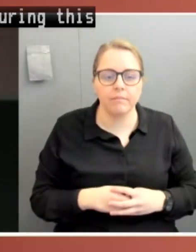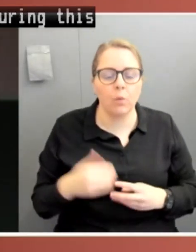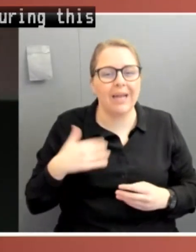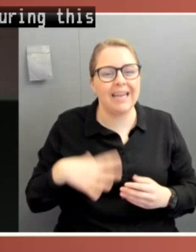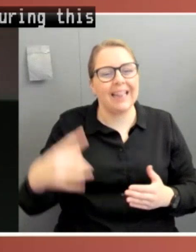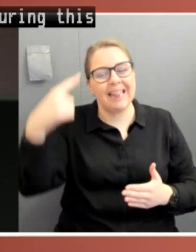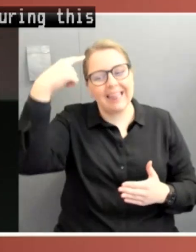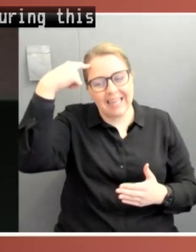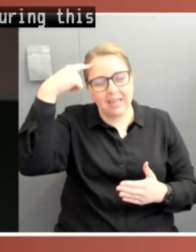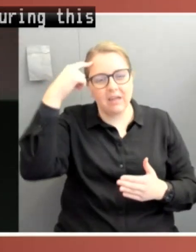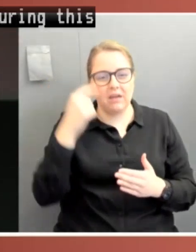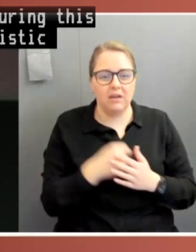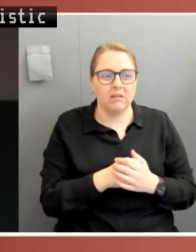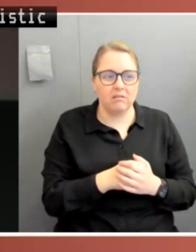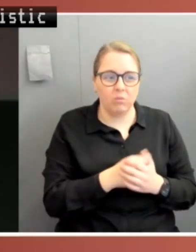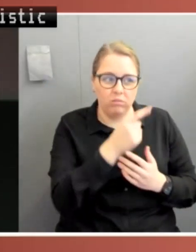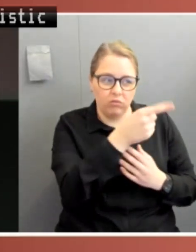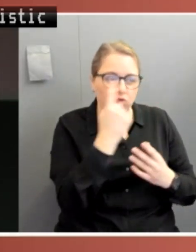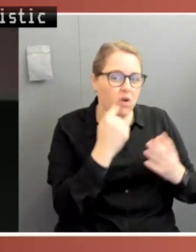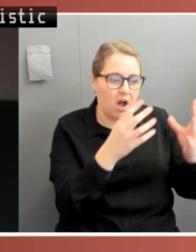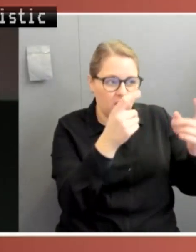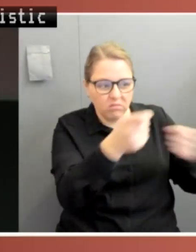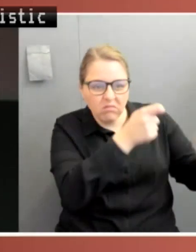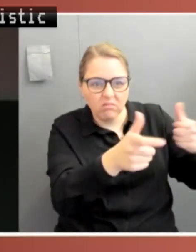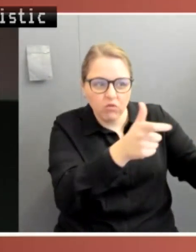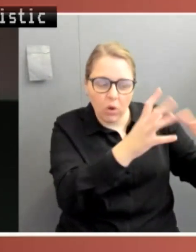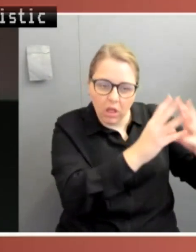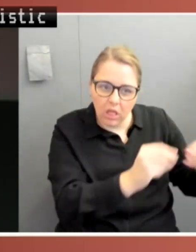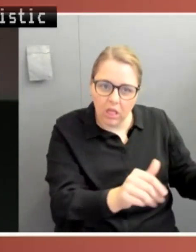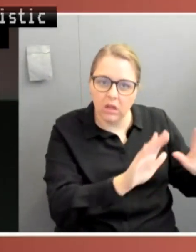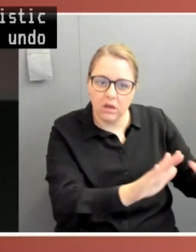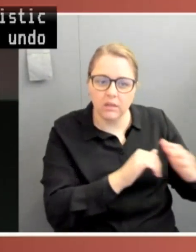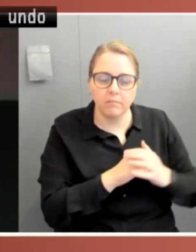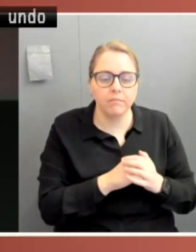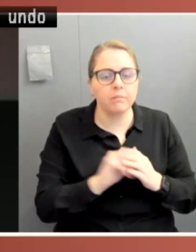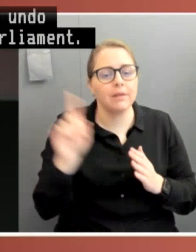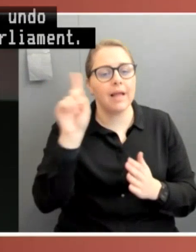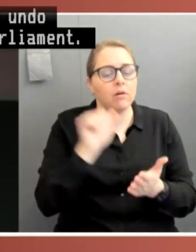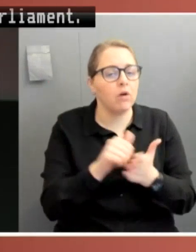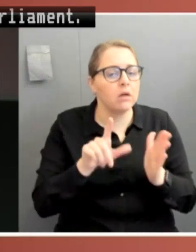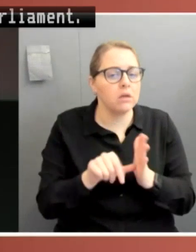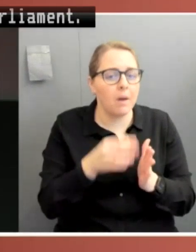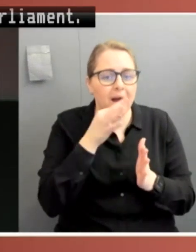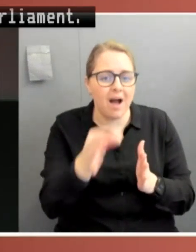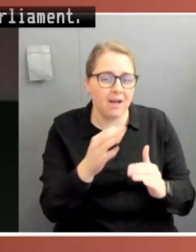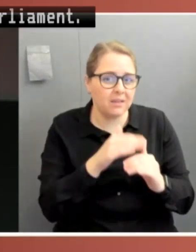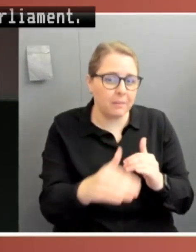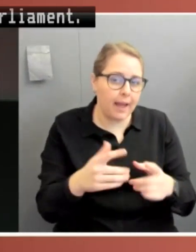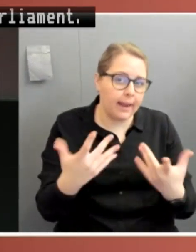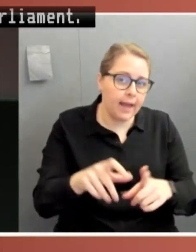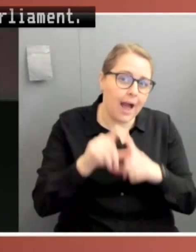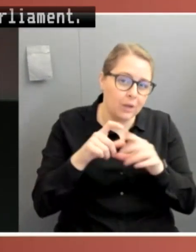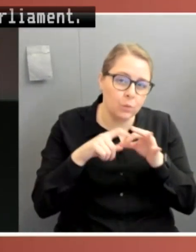executive domination of Parliament. But now is the time to ask hard questions about things such as the Biosecurity Act and the